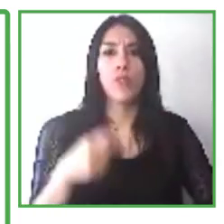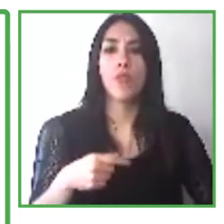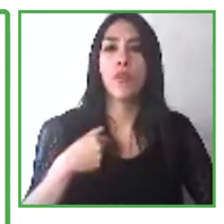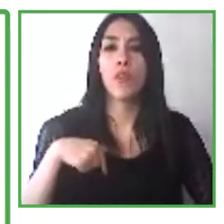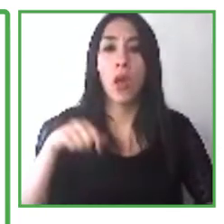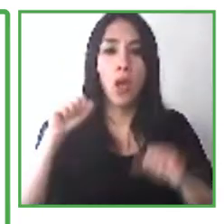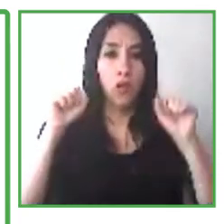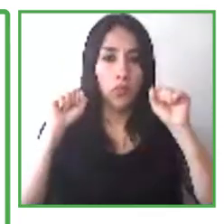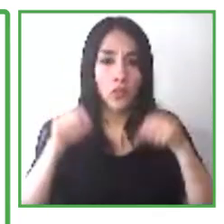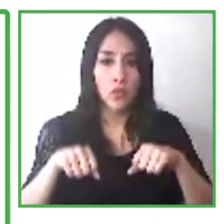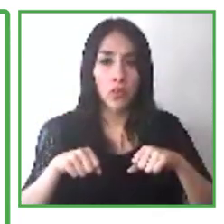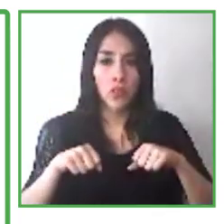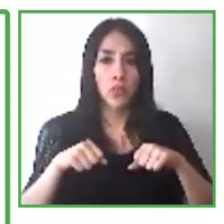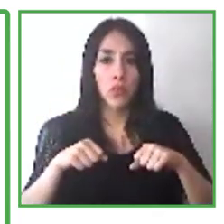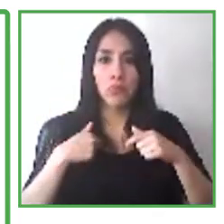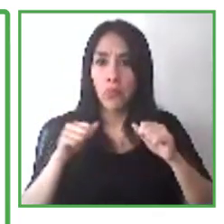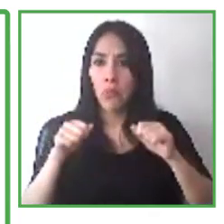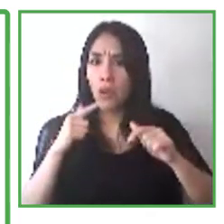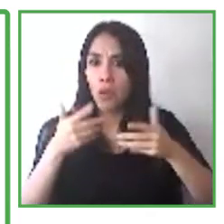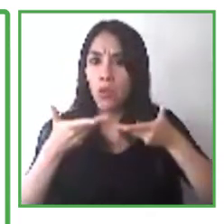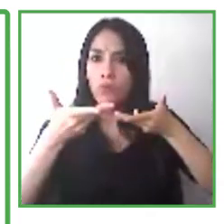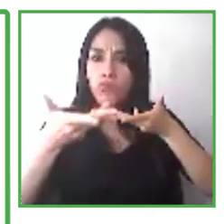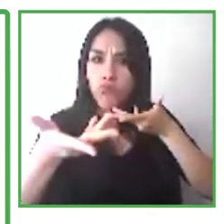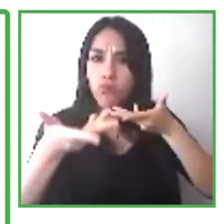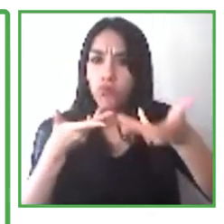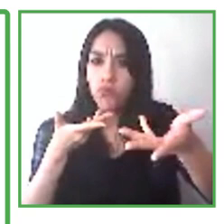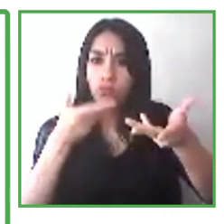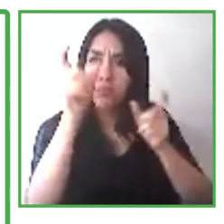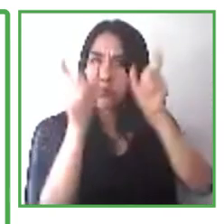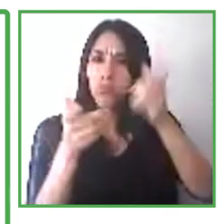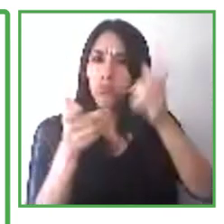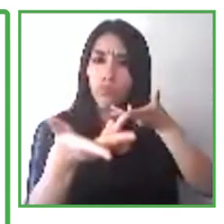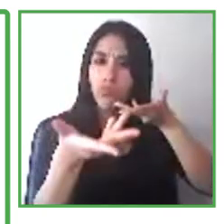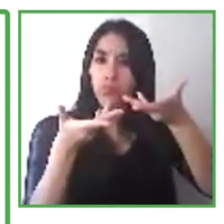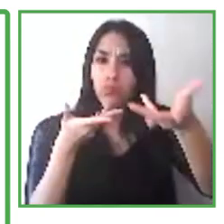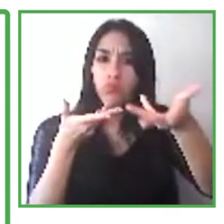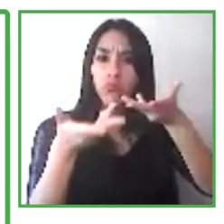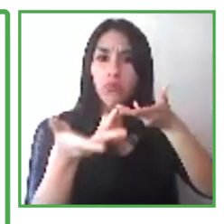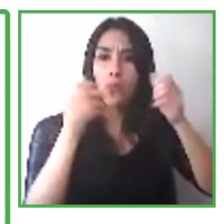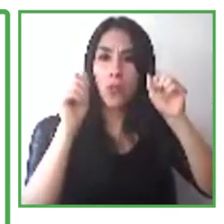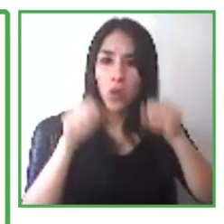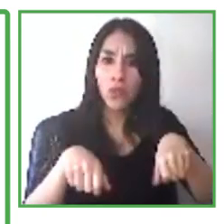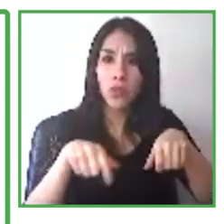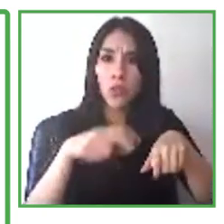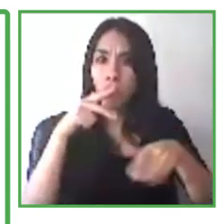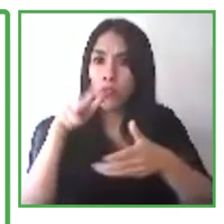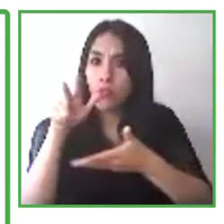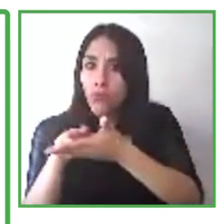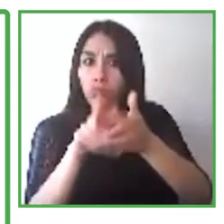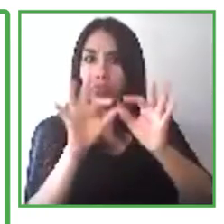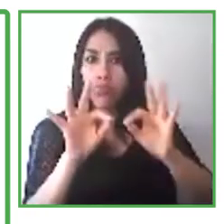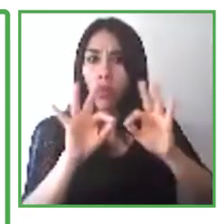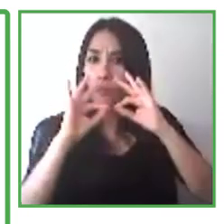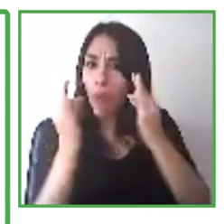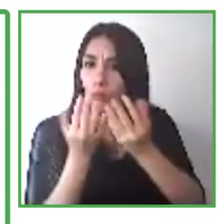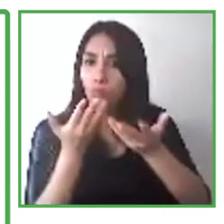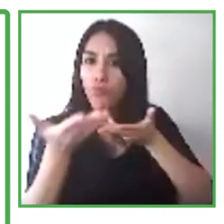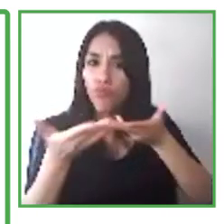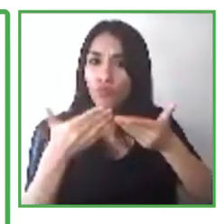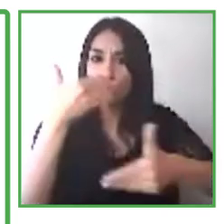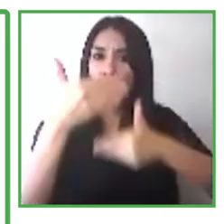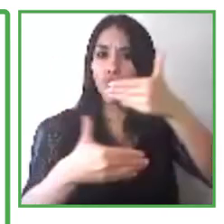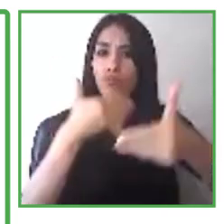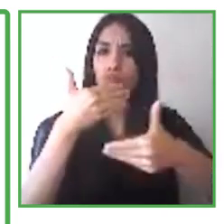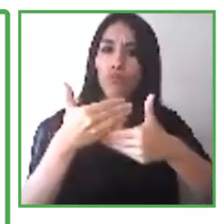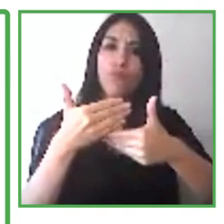Once we've completed that process, we aim to connect participants with economic and educational opportunities. There can be a variety